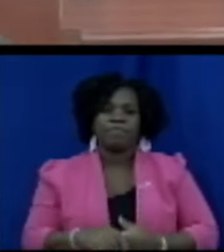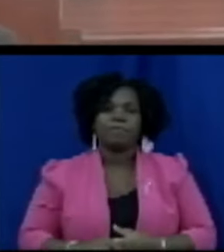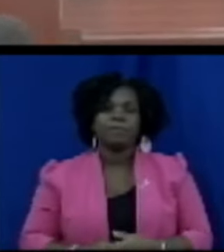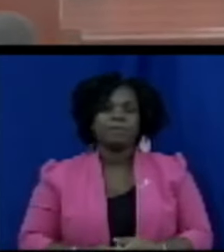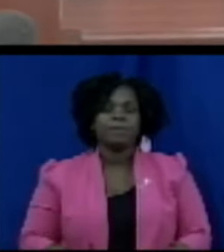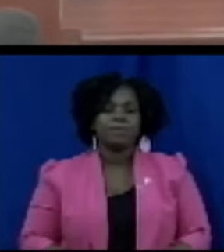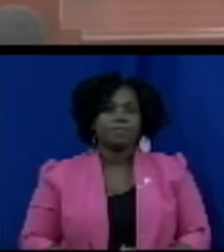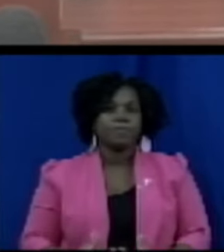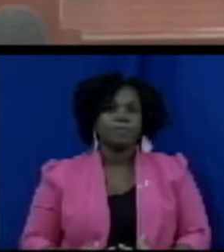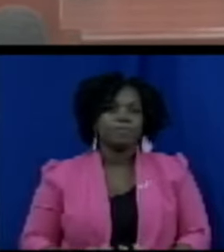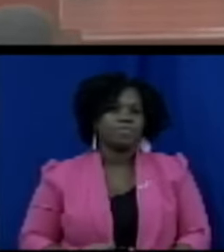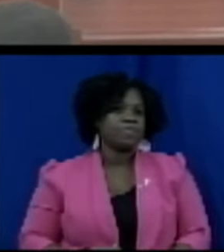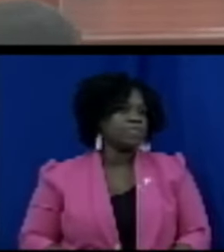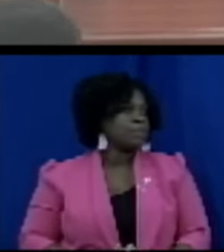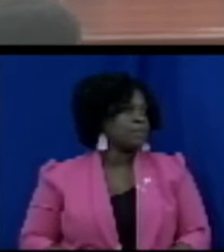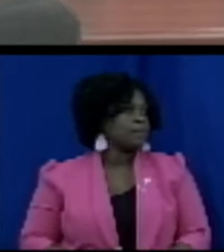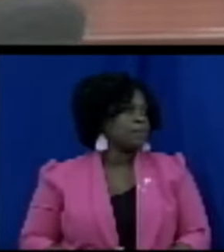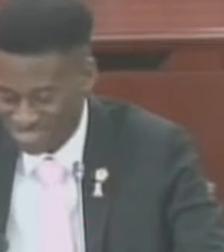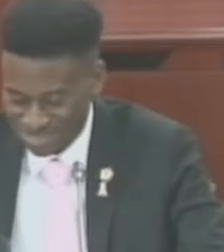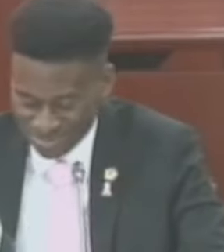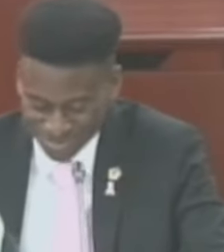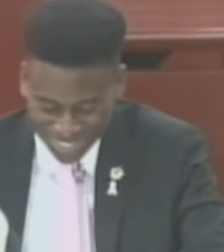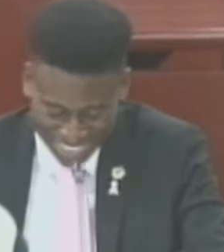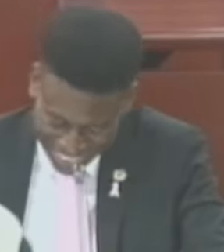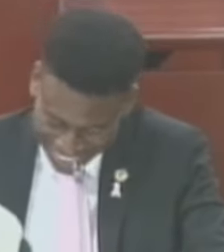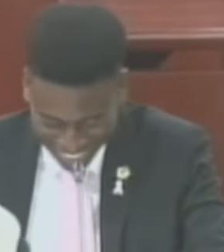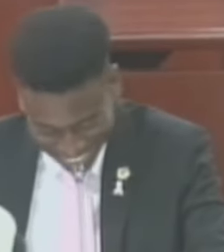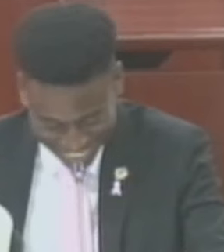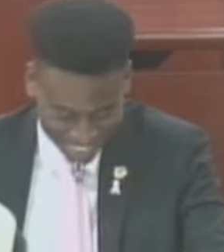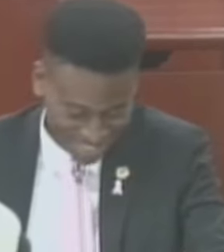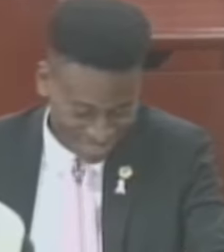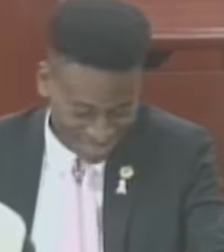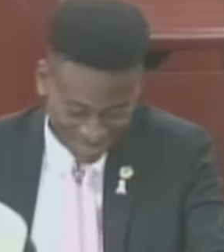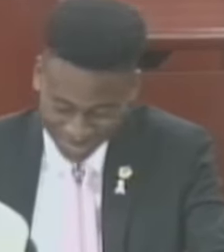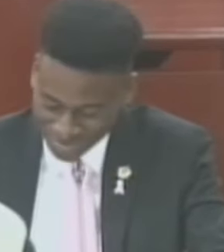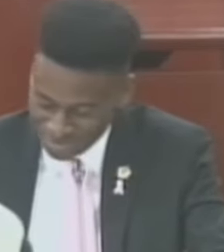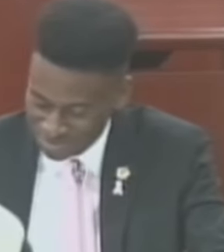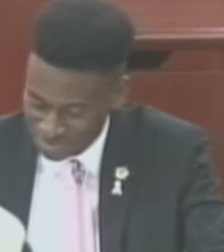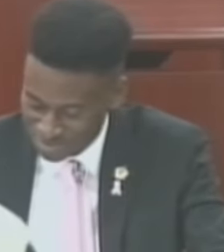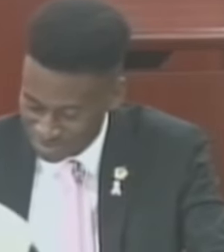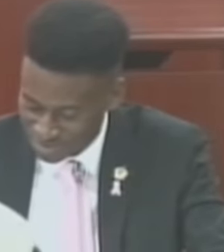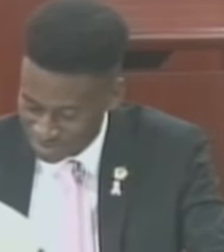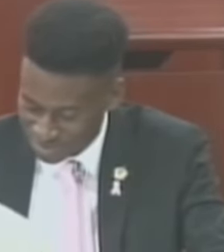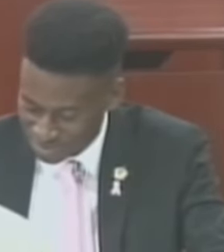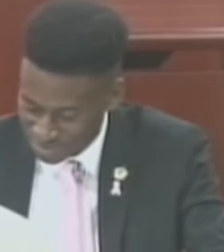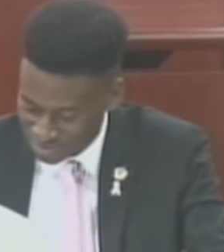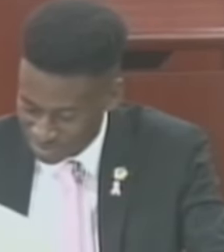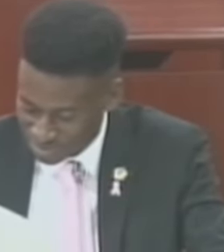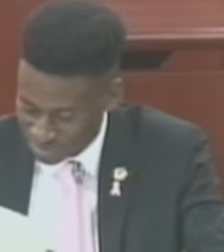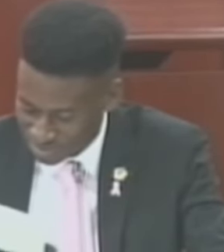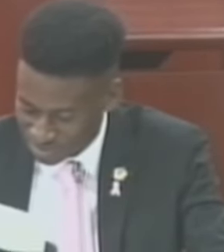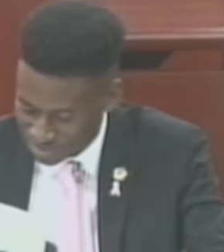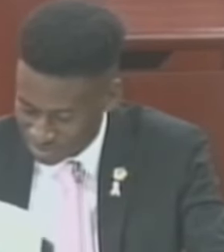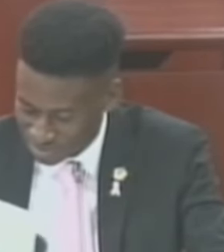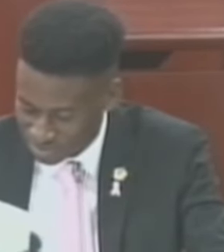question is that clauses one through five stand part of the bill those in favor